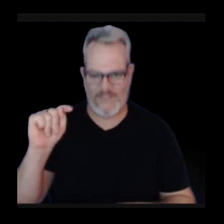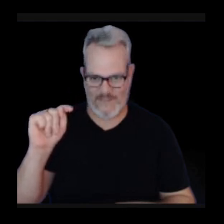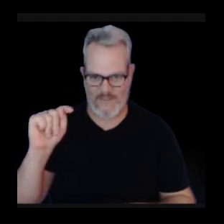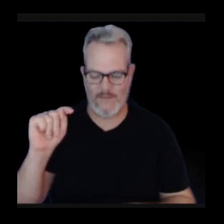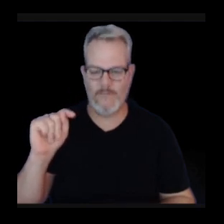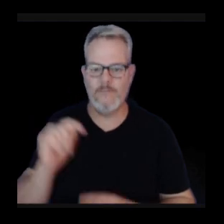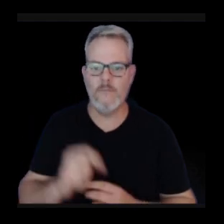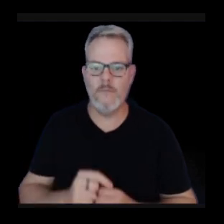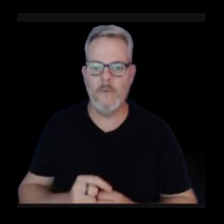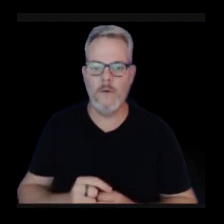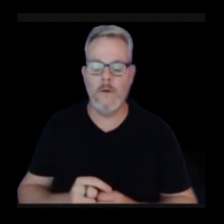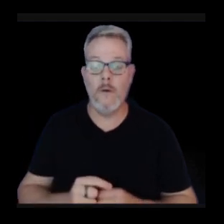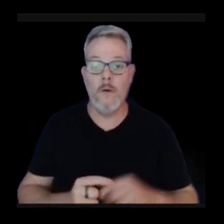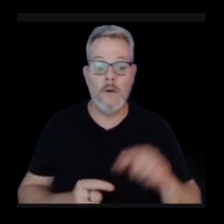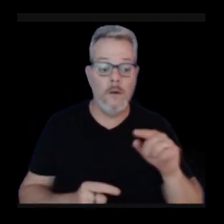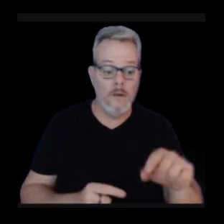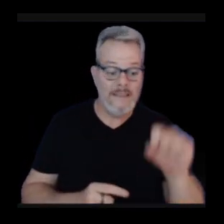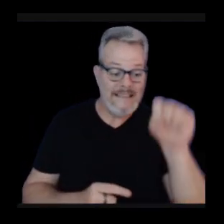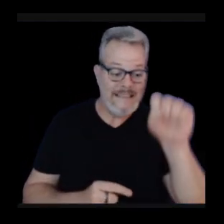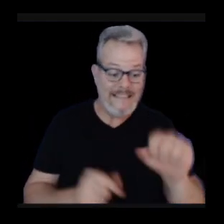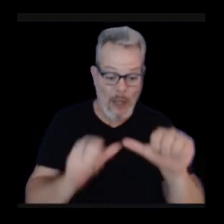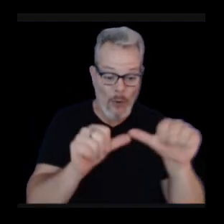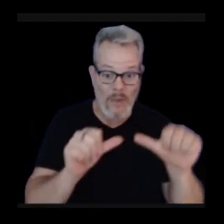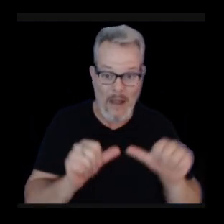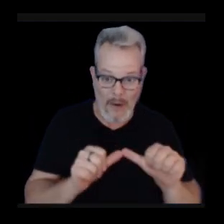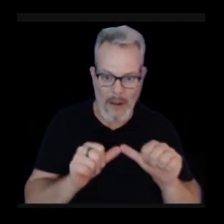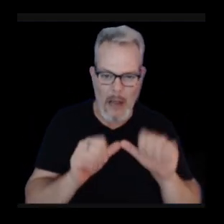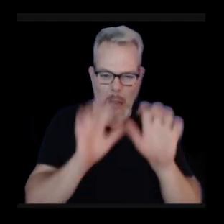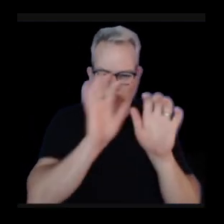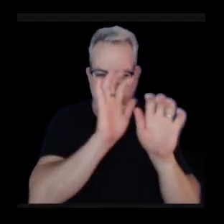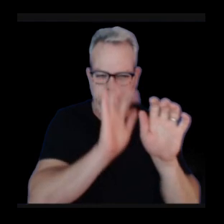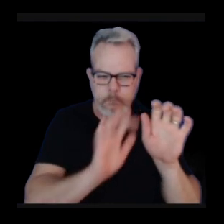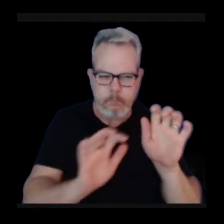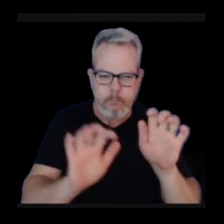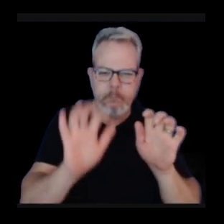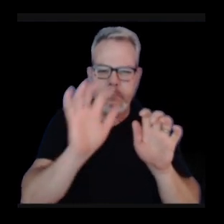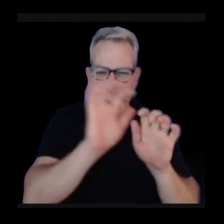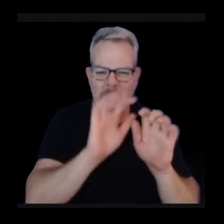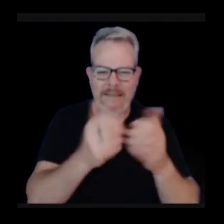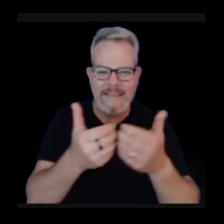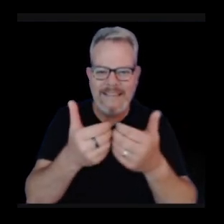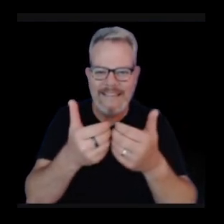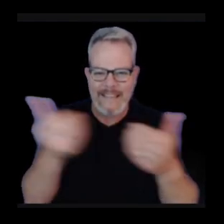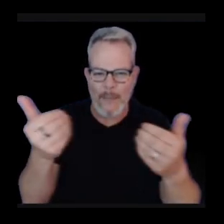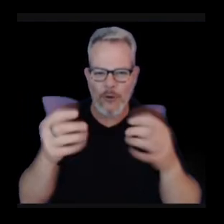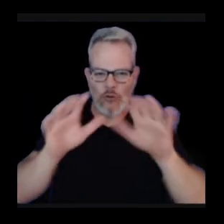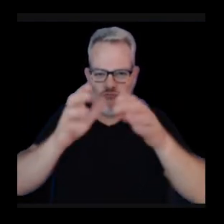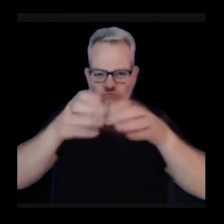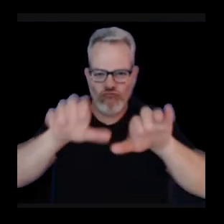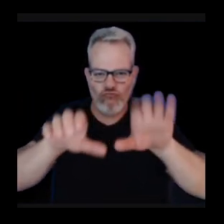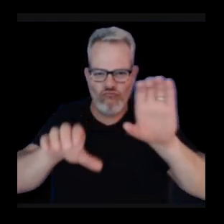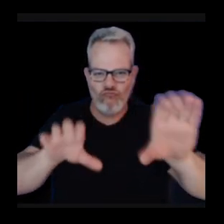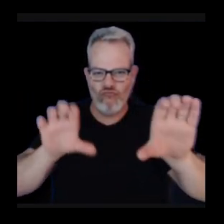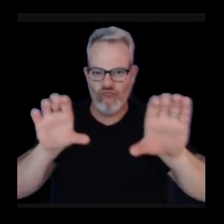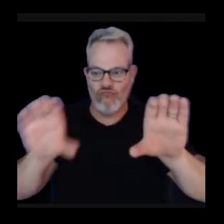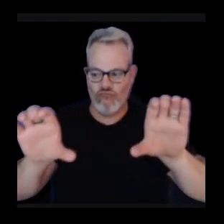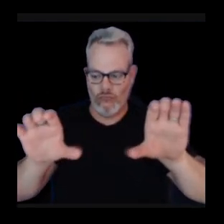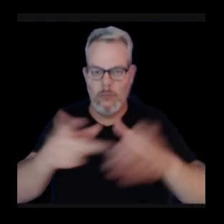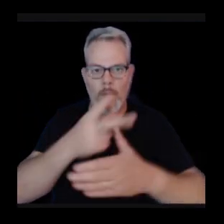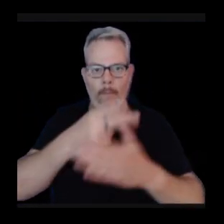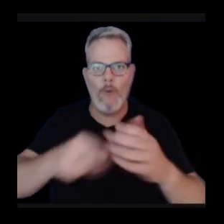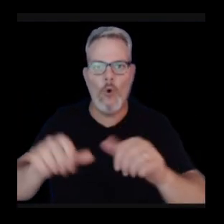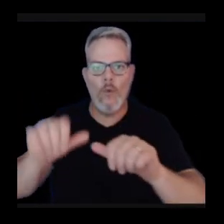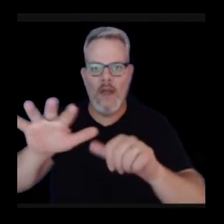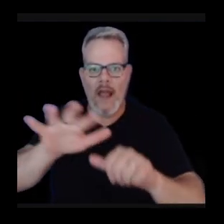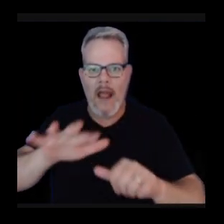And then the South Caldera area is this cluster that's just separate to the side right over here. So those are the two areas that are